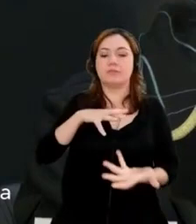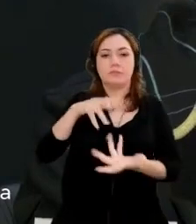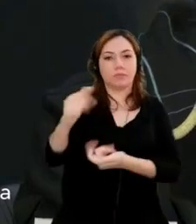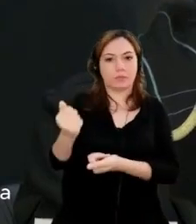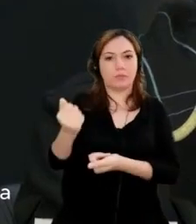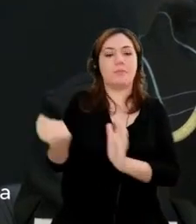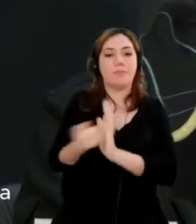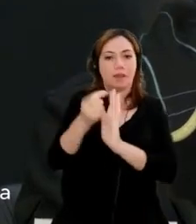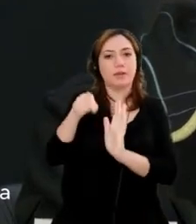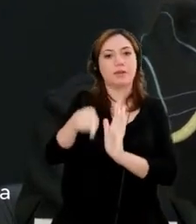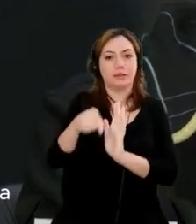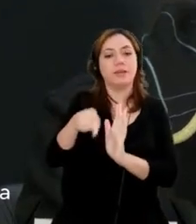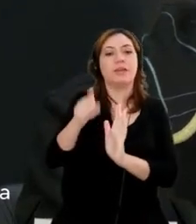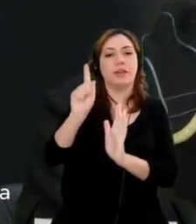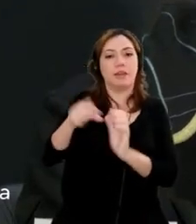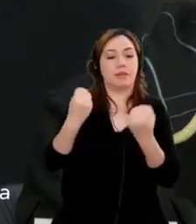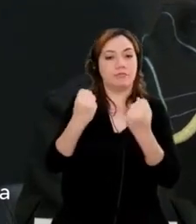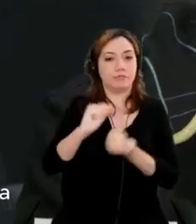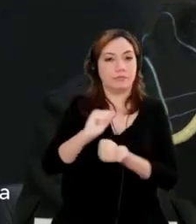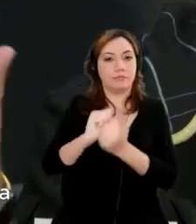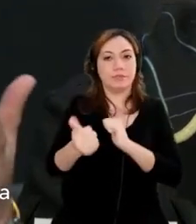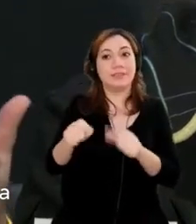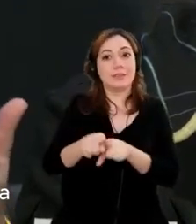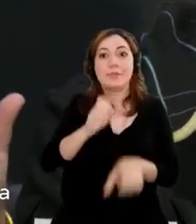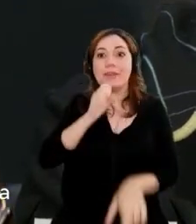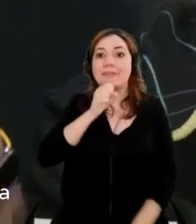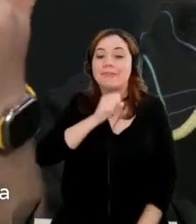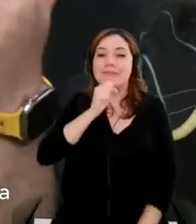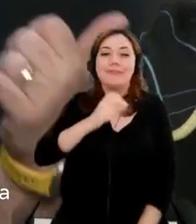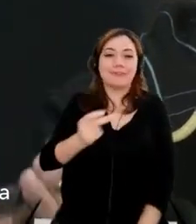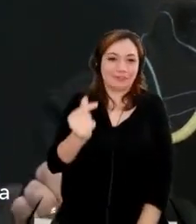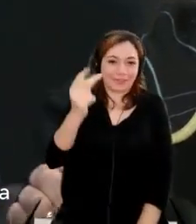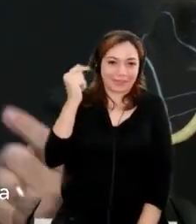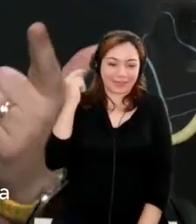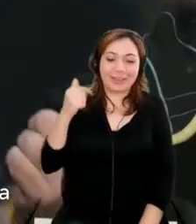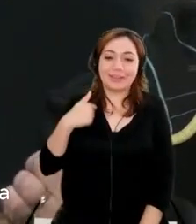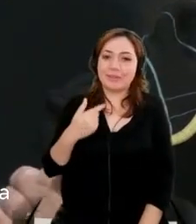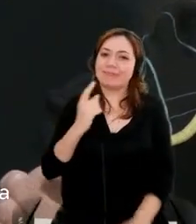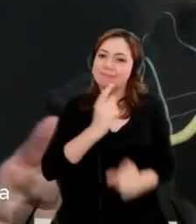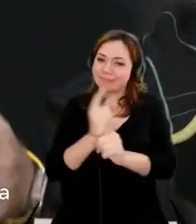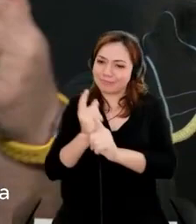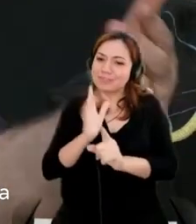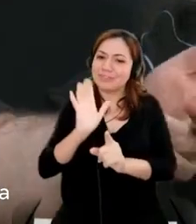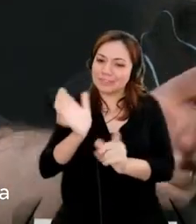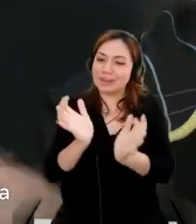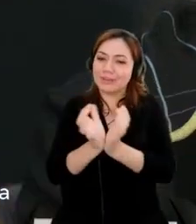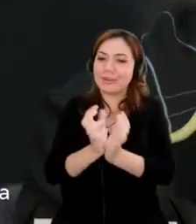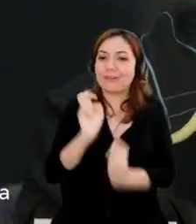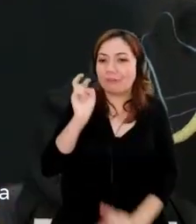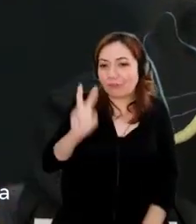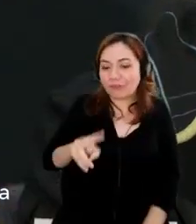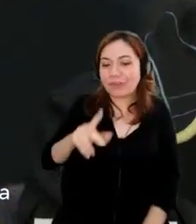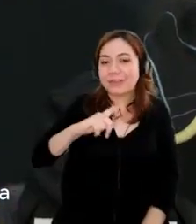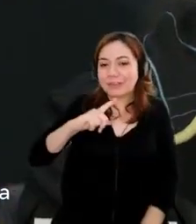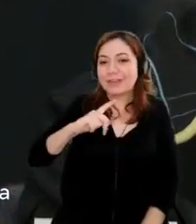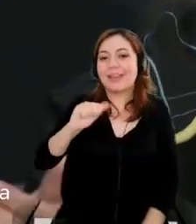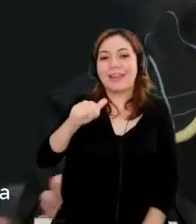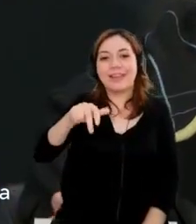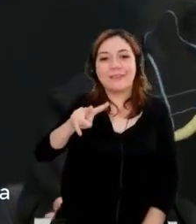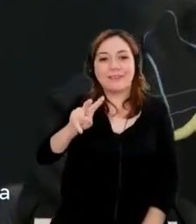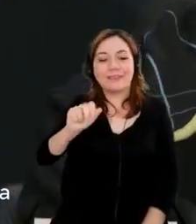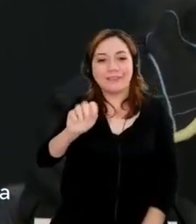Also one of the oldest fitness brands in the world. I feel like I've found my people here. We've seen avatars. We've heard Taylor Swift. We've talked about, you know, all the